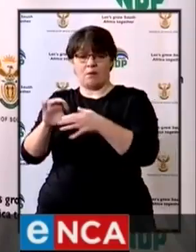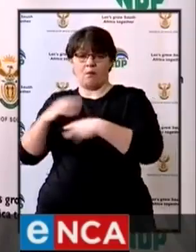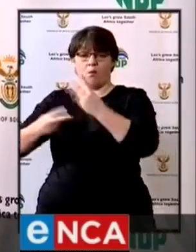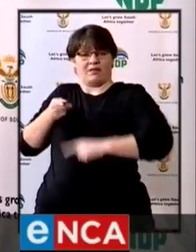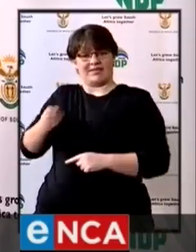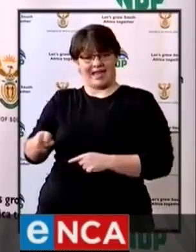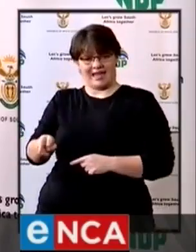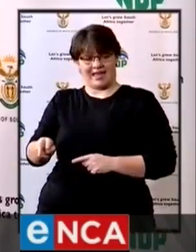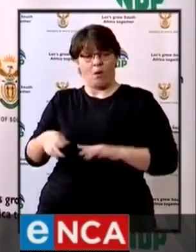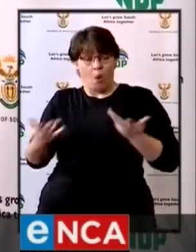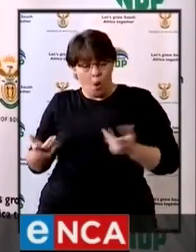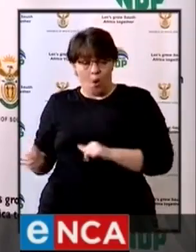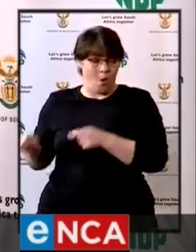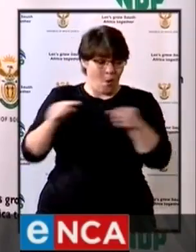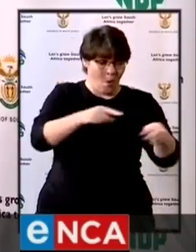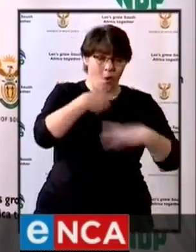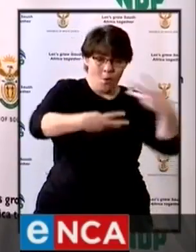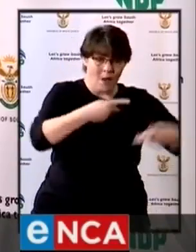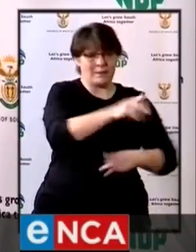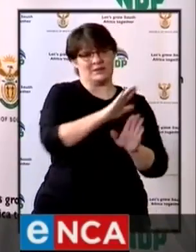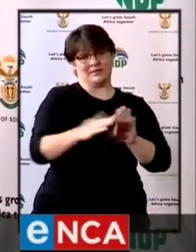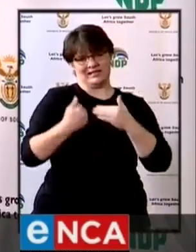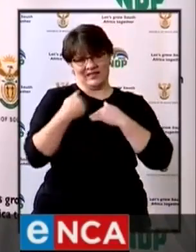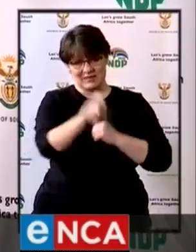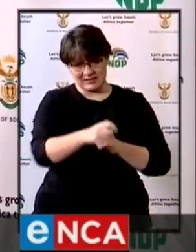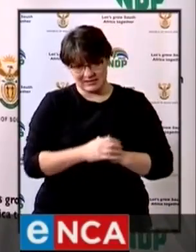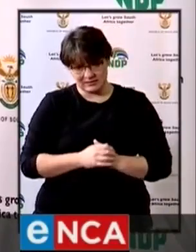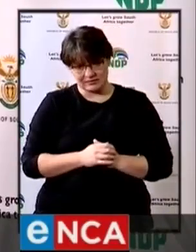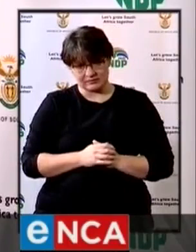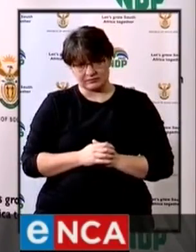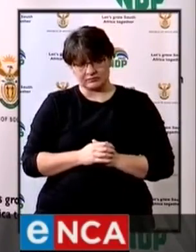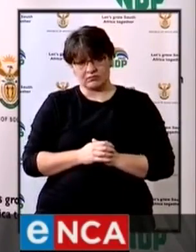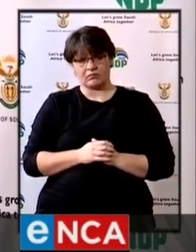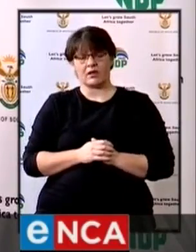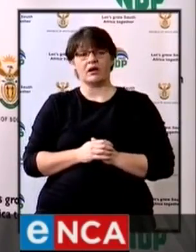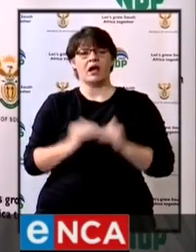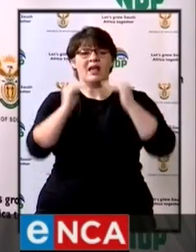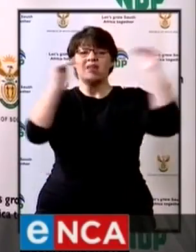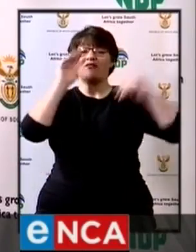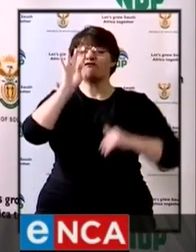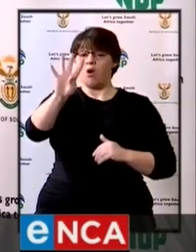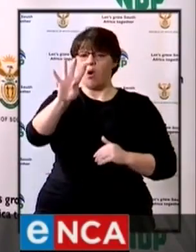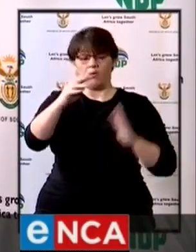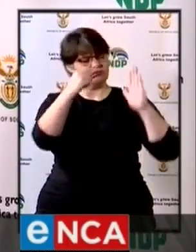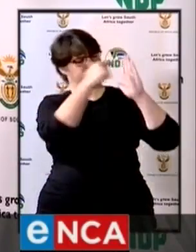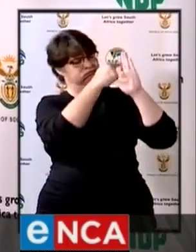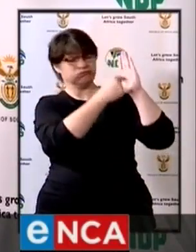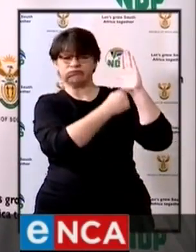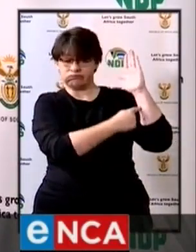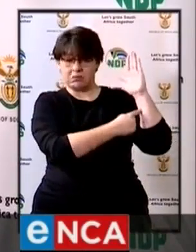In Level 5 and Level 4, we had very detailed lists of the permitted activities.